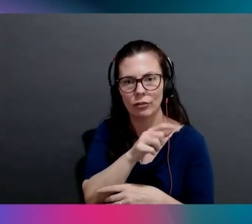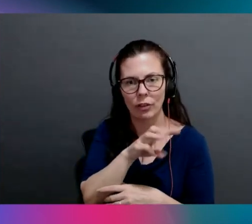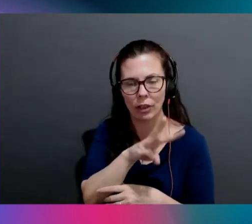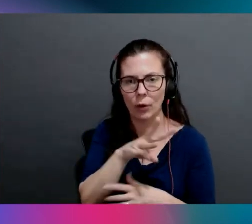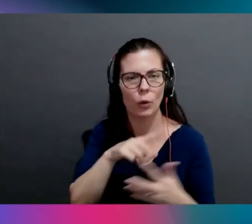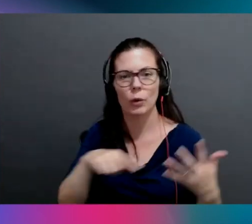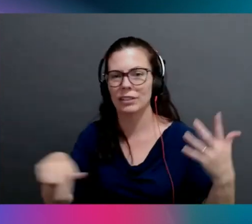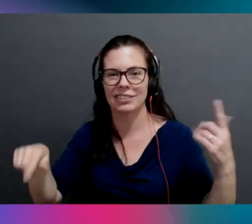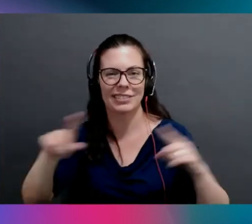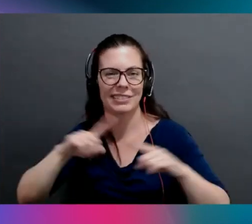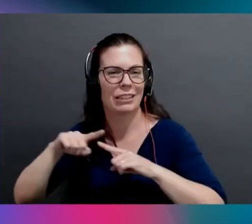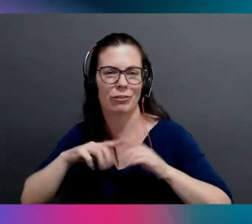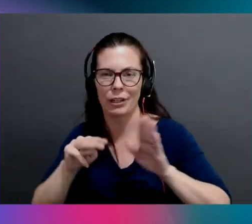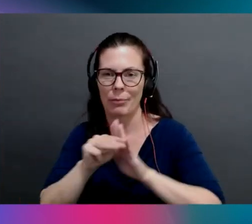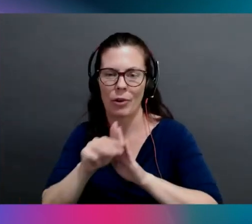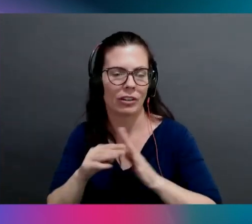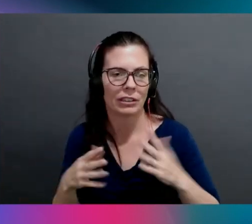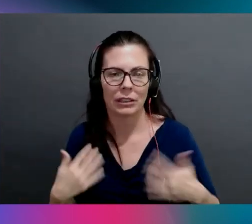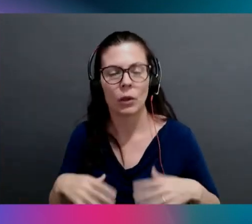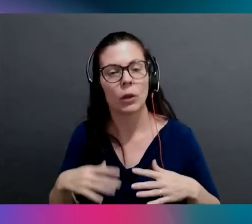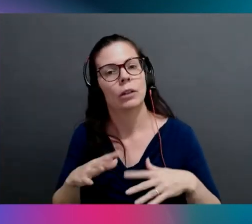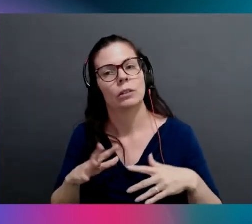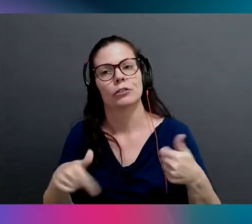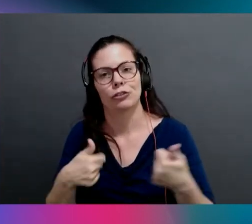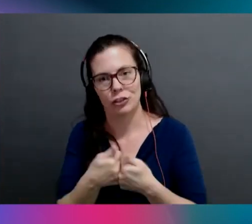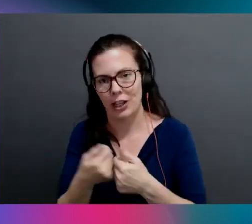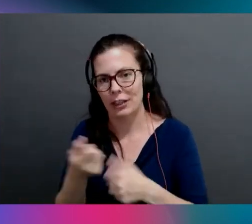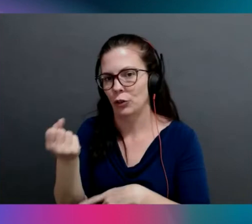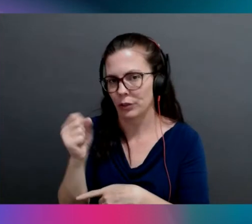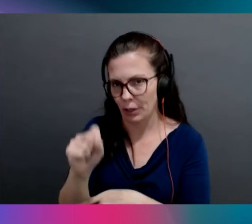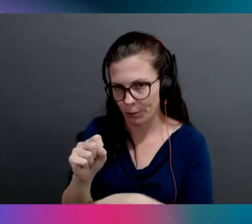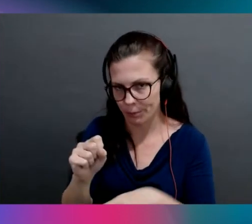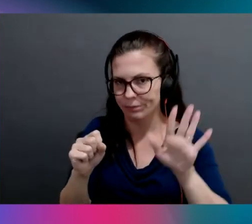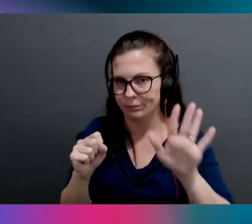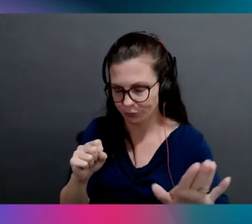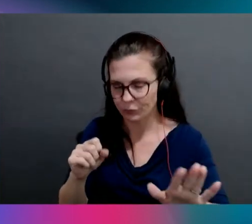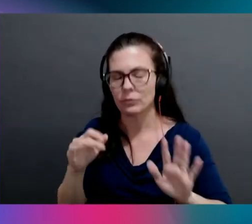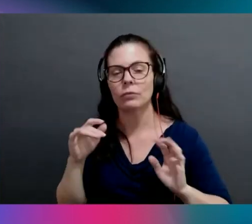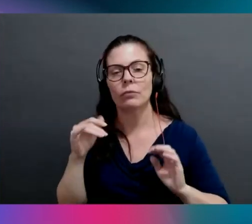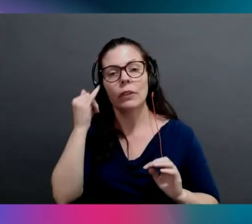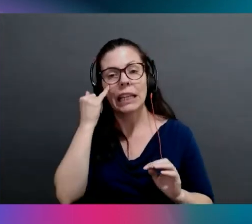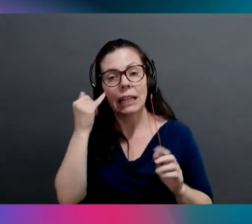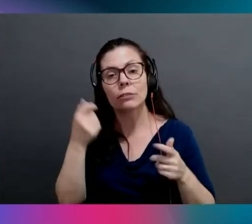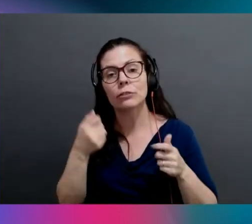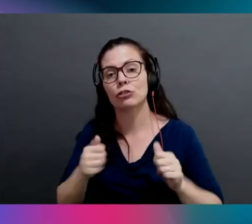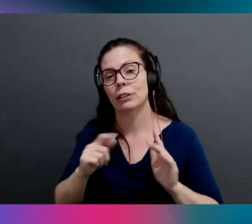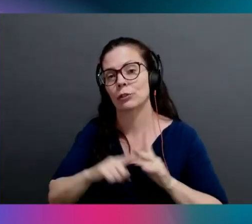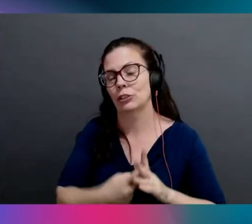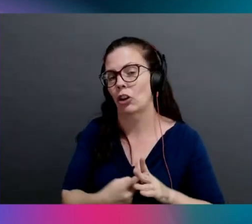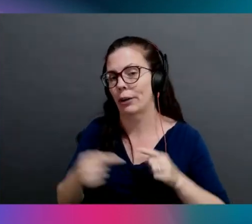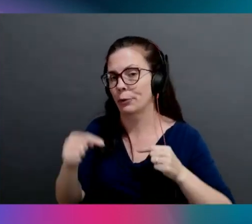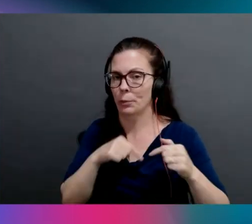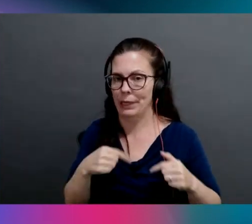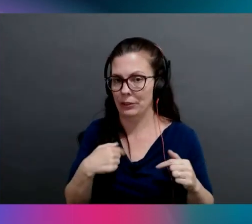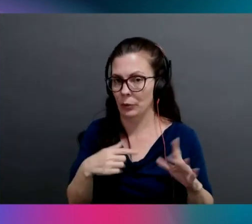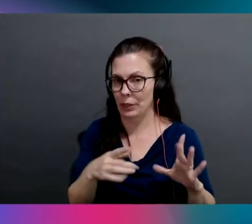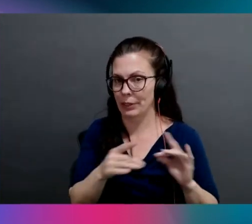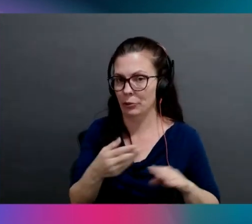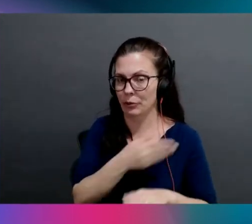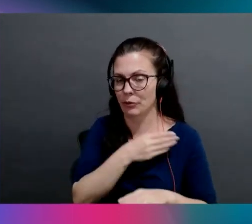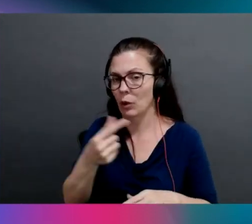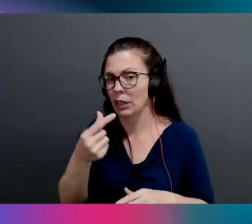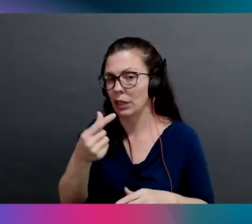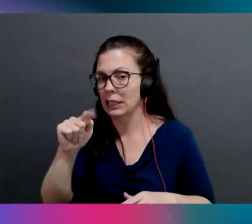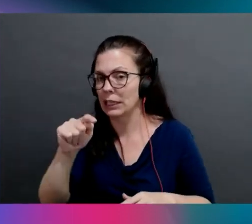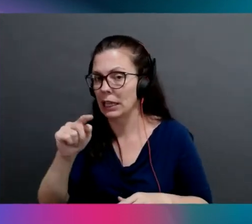right? So it's a challenge to get over that. What I'll say to people who are just trying to get started, I'll go back to what I said earlier, where there's some GitHub analogs that are appearing.